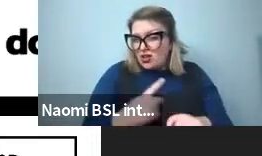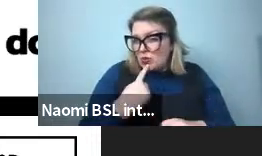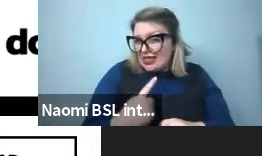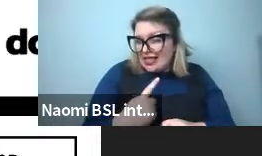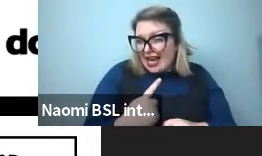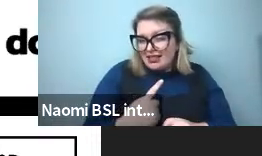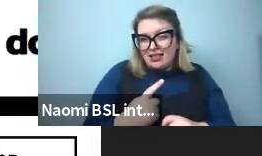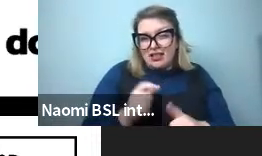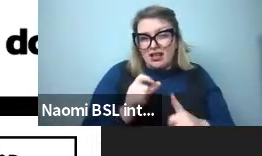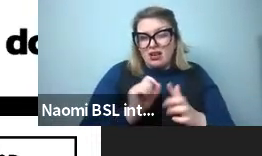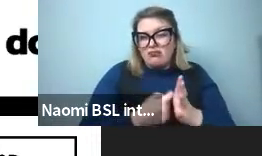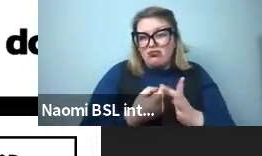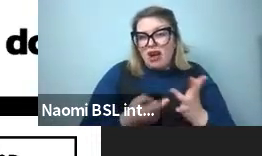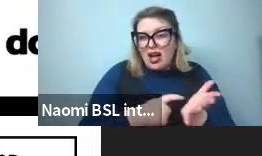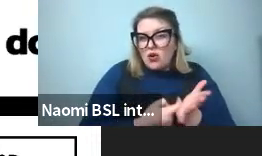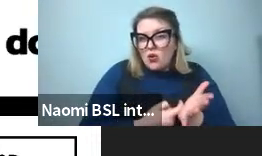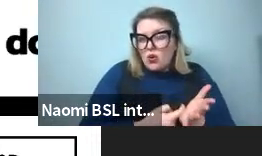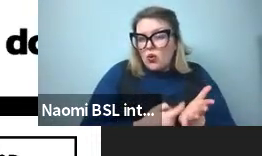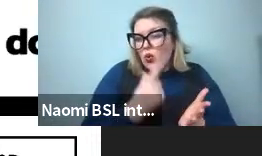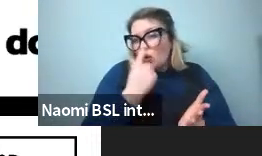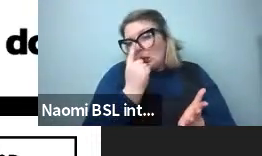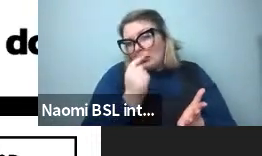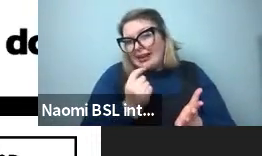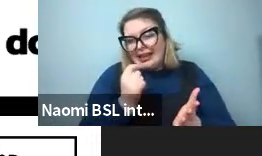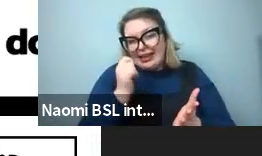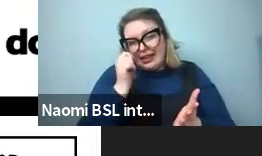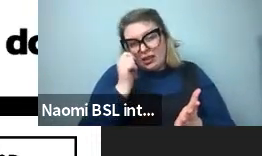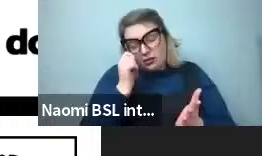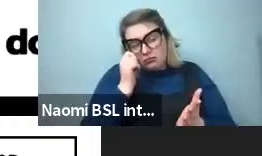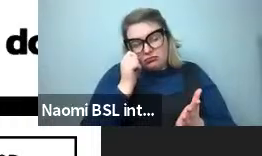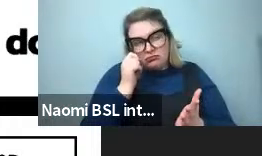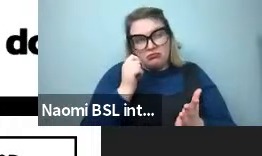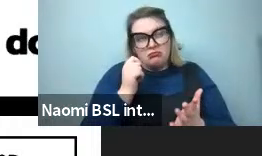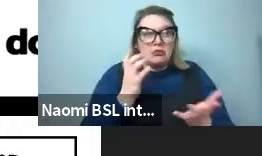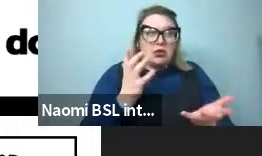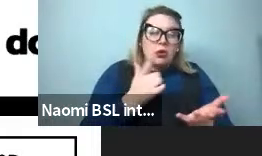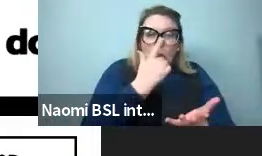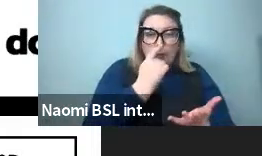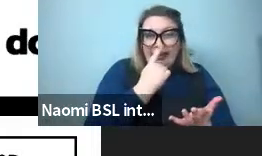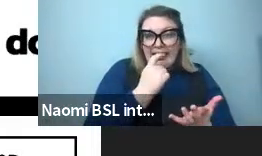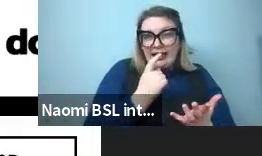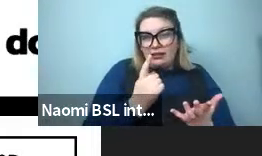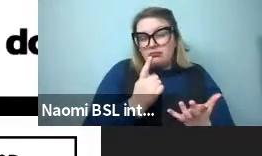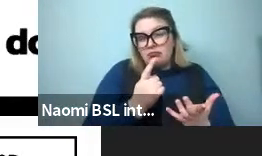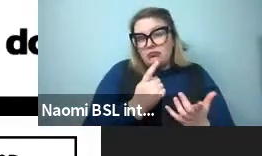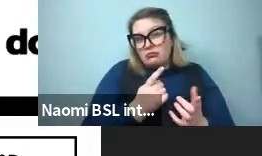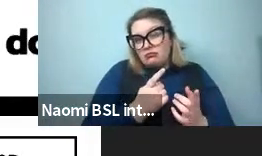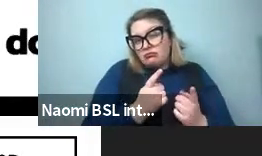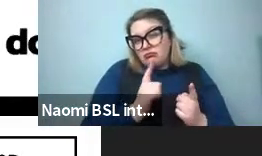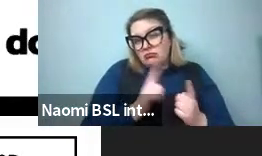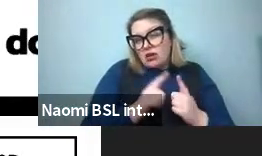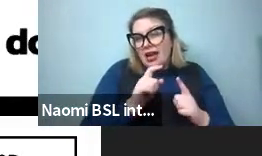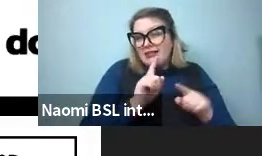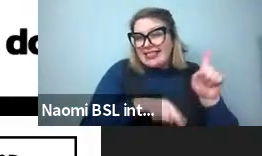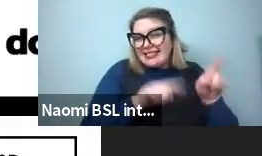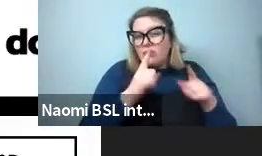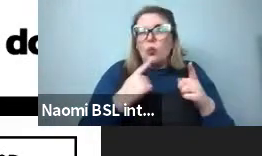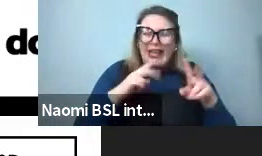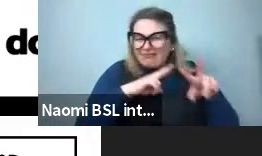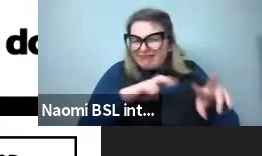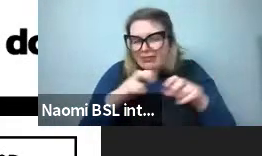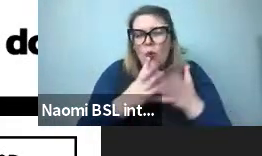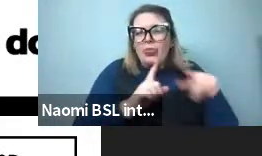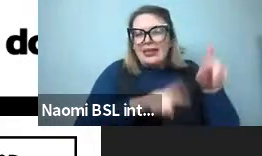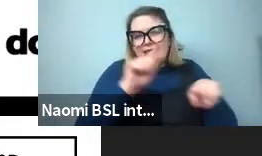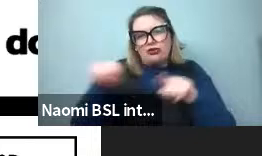some other kind of prior, not for words, but maybe for colors, for words, we can get a distribution over the words that people use in